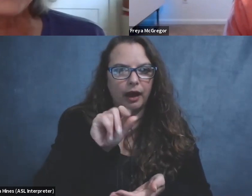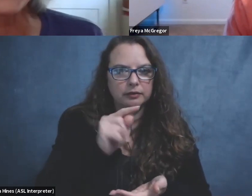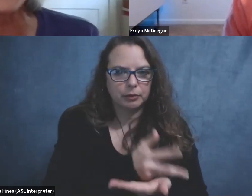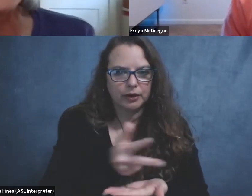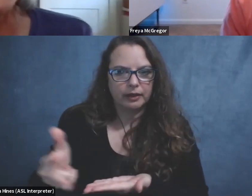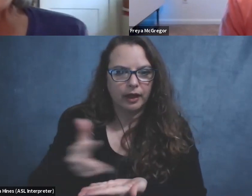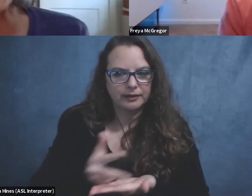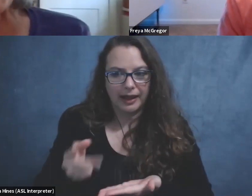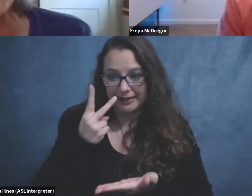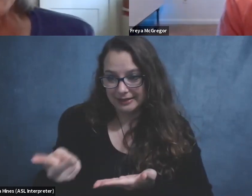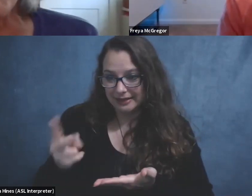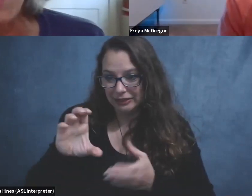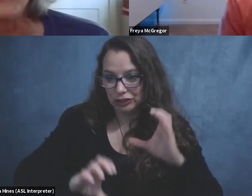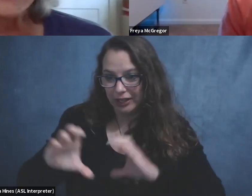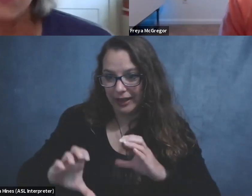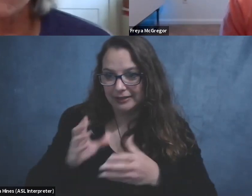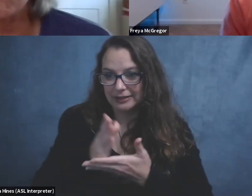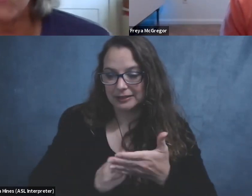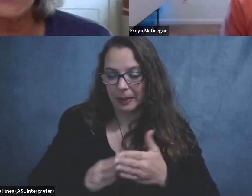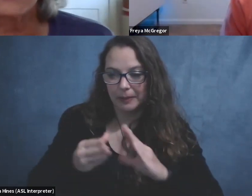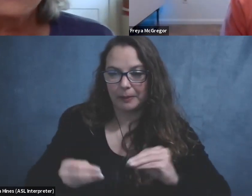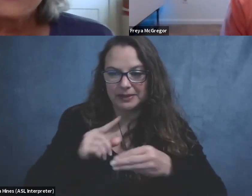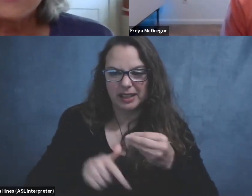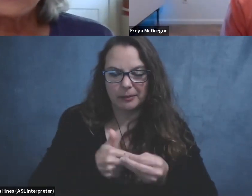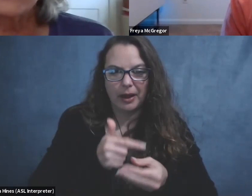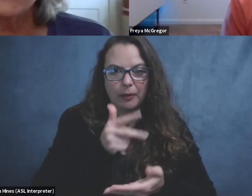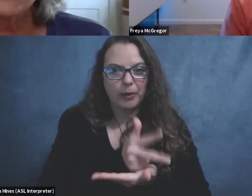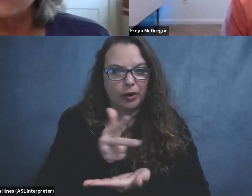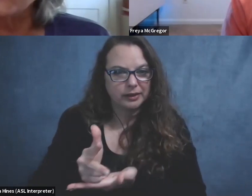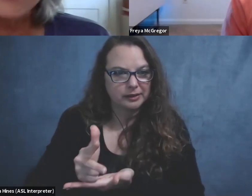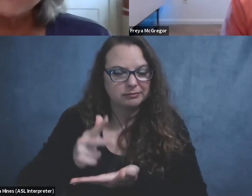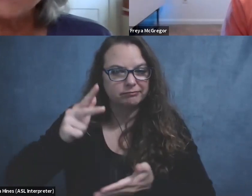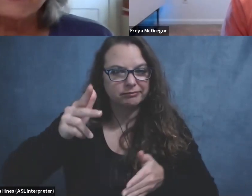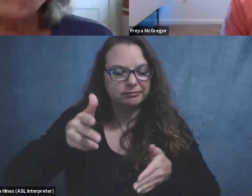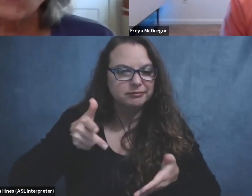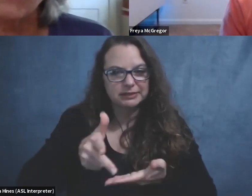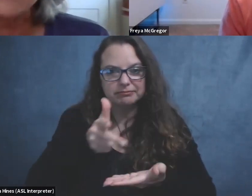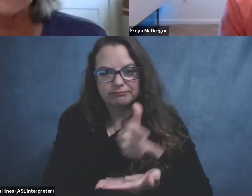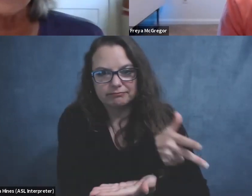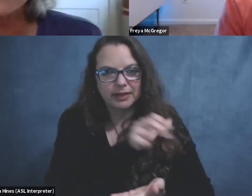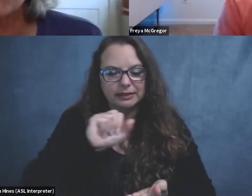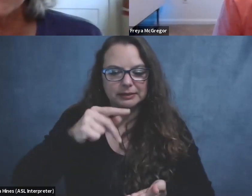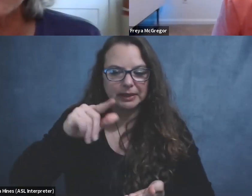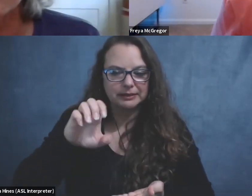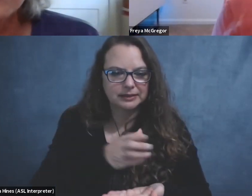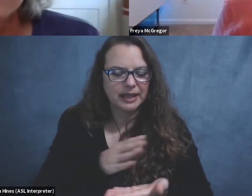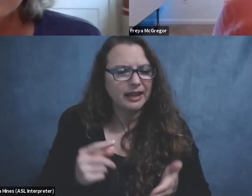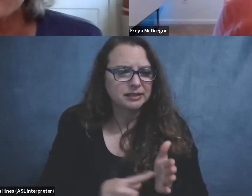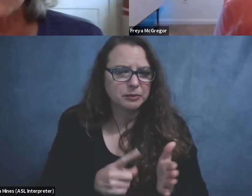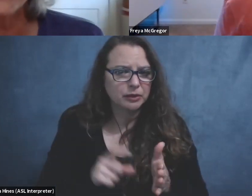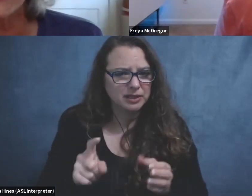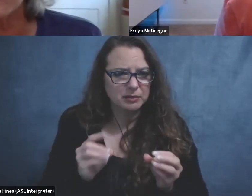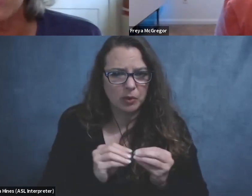parking spaces. So, um, I would start with the parking and, you know, you need to be a little more brazen as a person